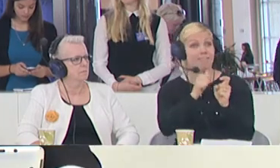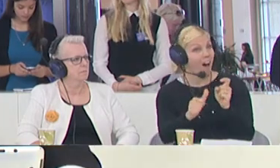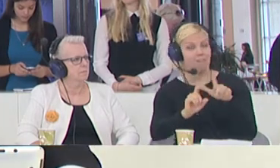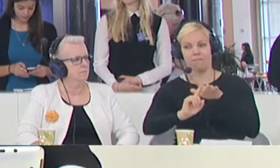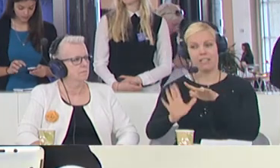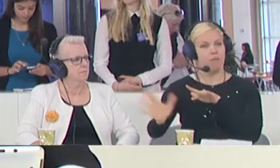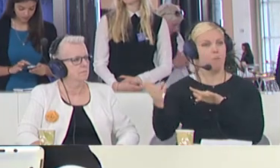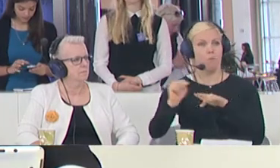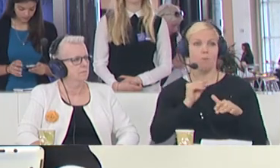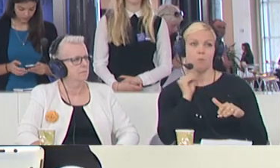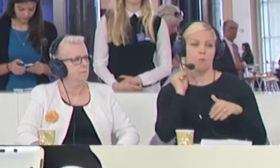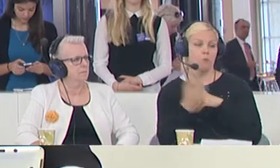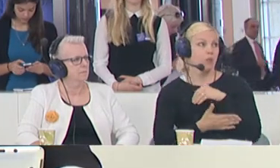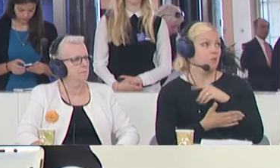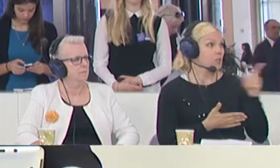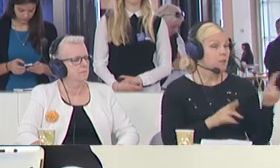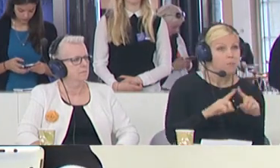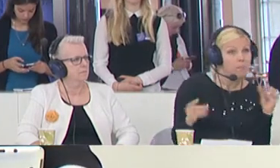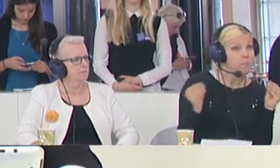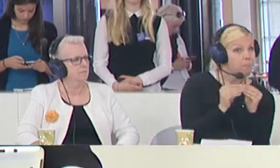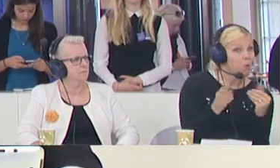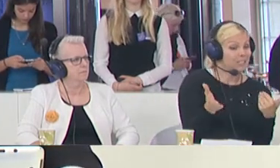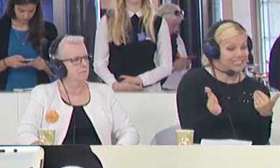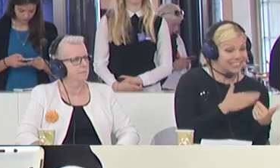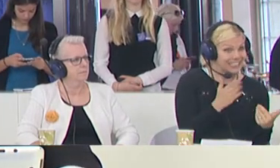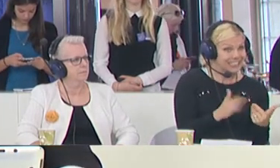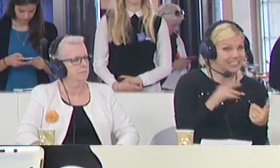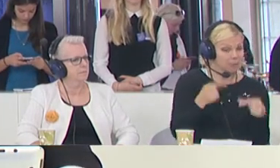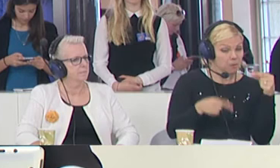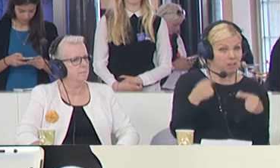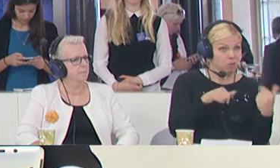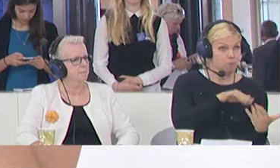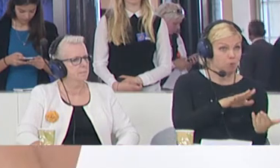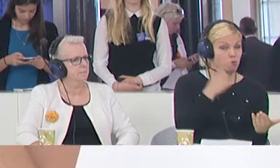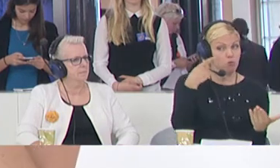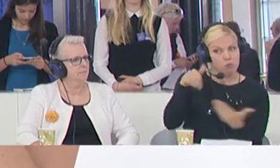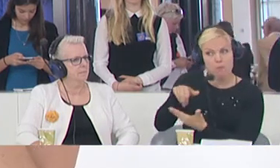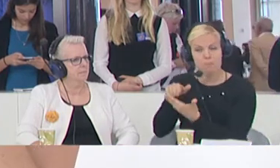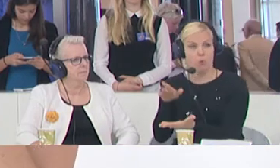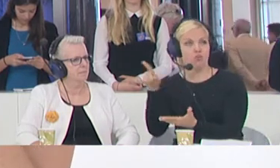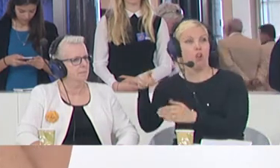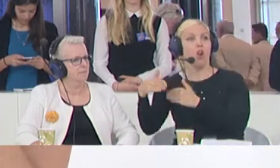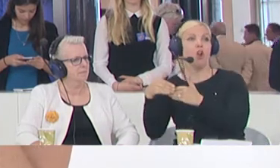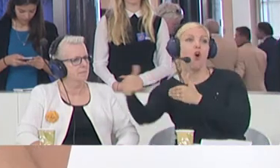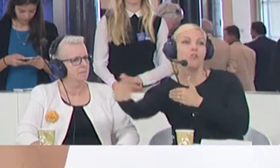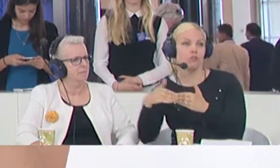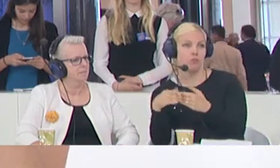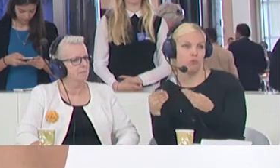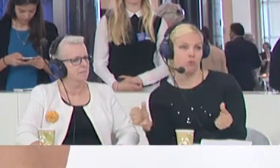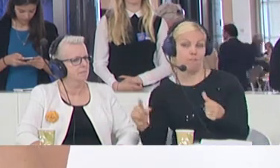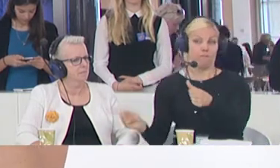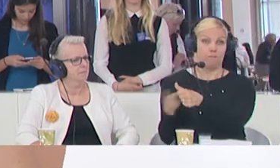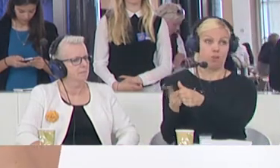the easier political approach is actually to deal with the long-term solution first. That is what actually is happening now. If we